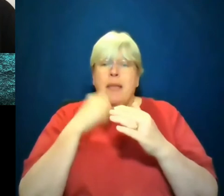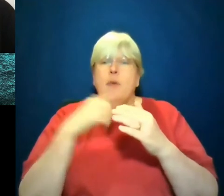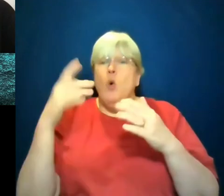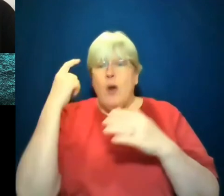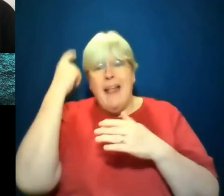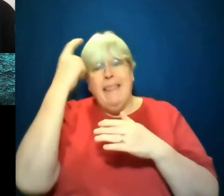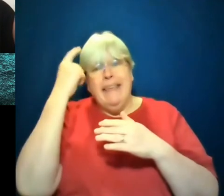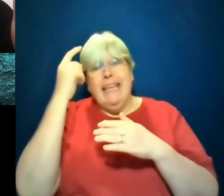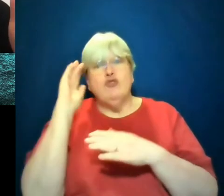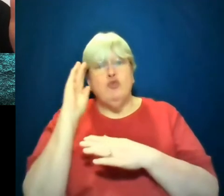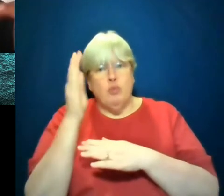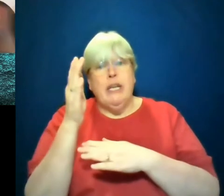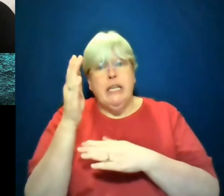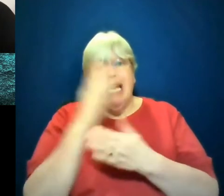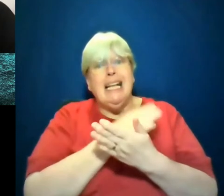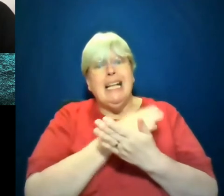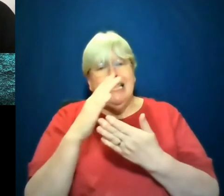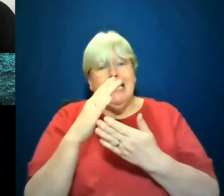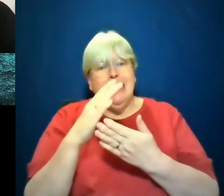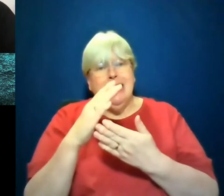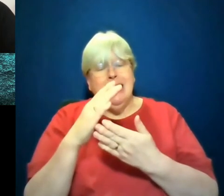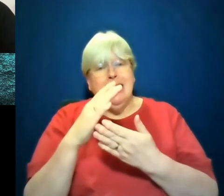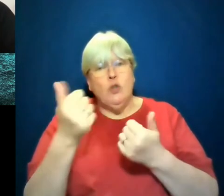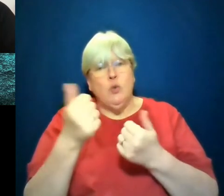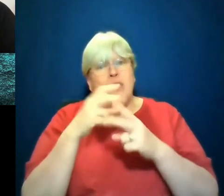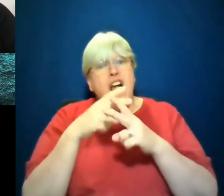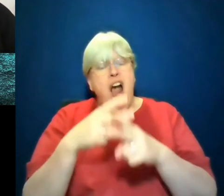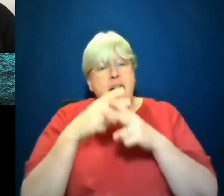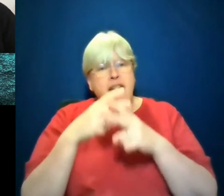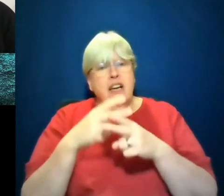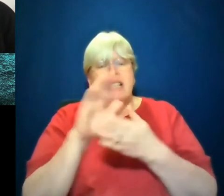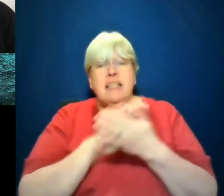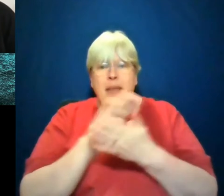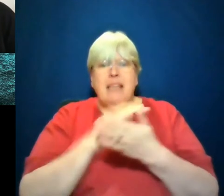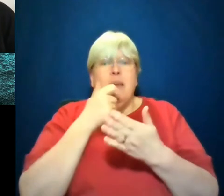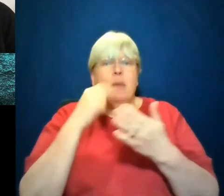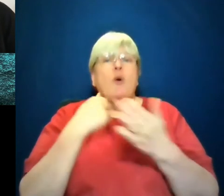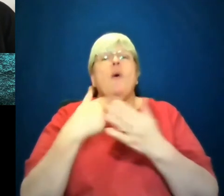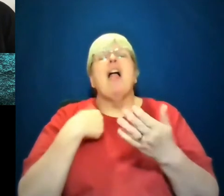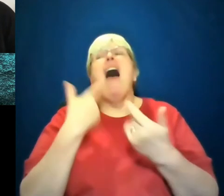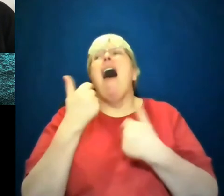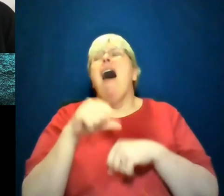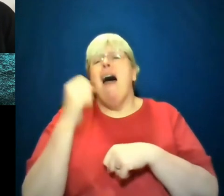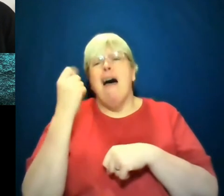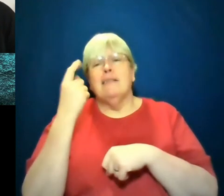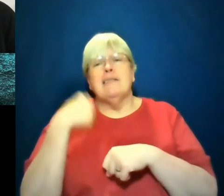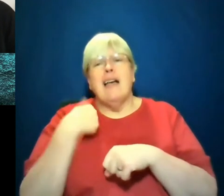and straight. And I think good governance will make people come around. I think when they come in and